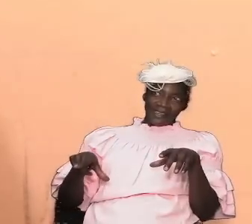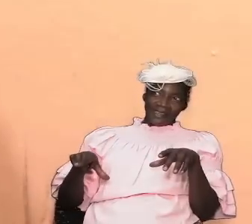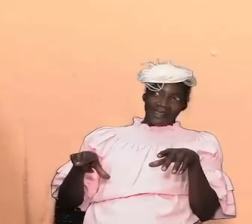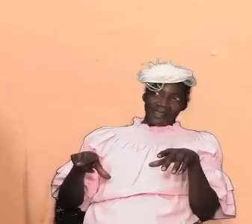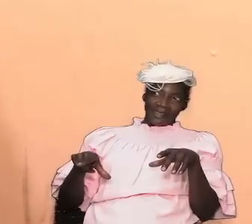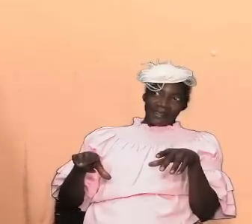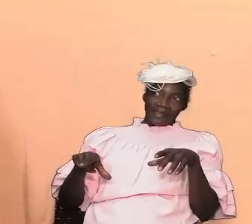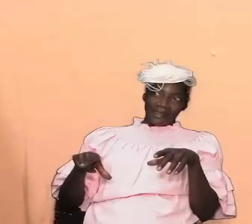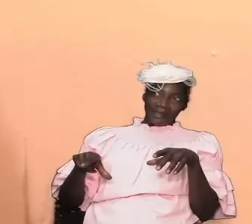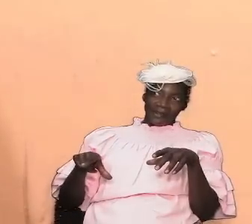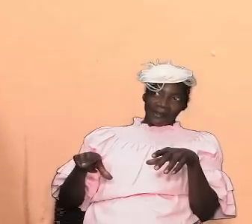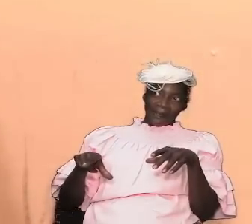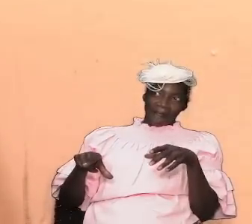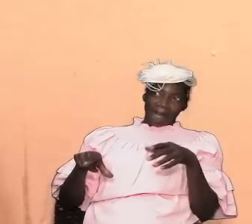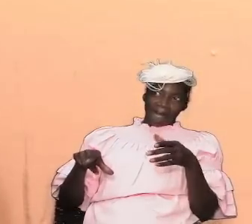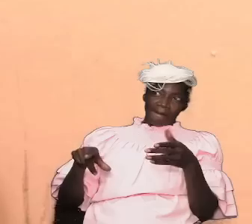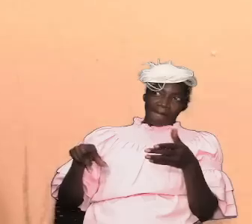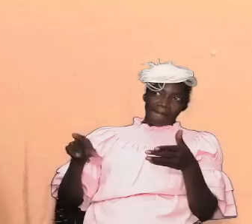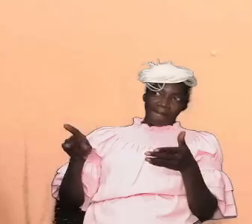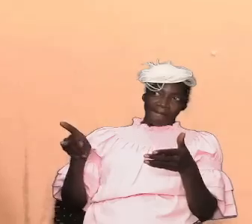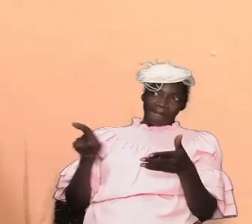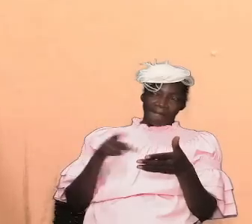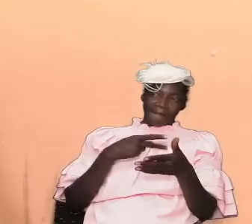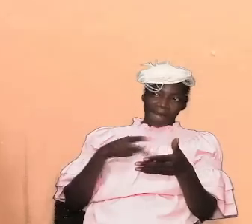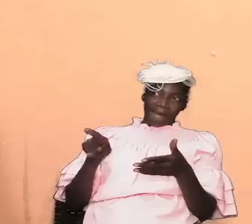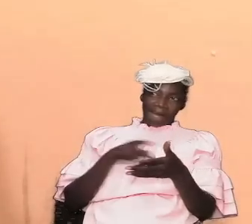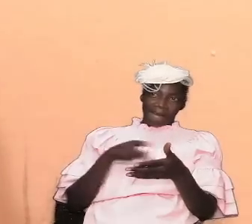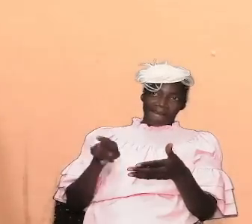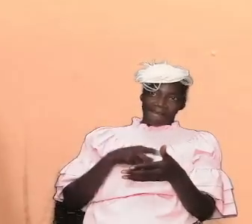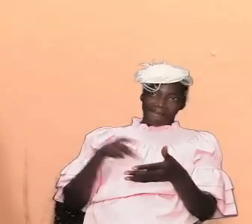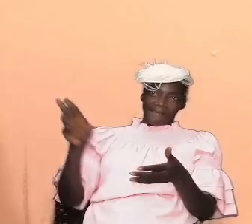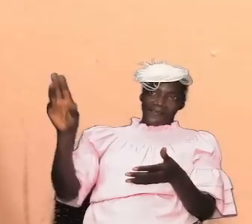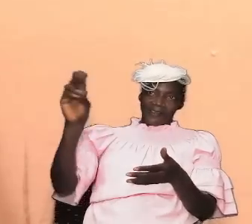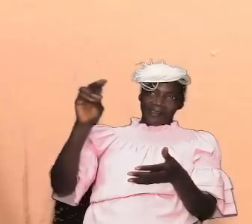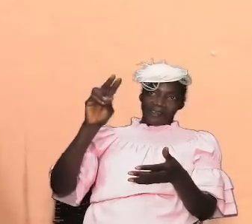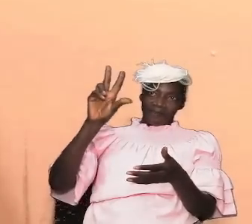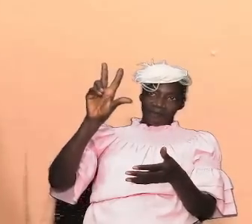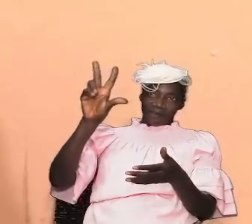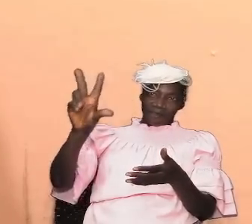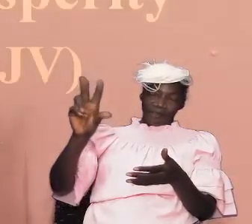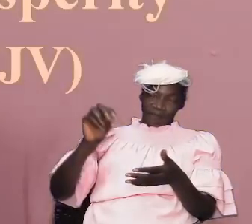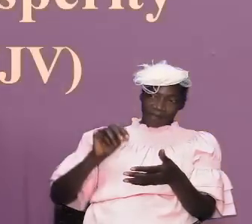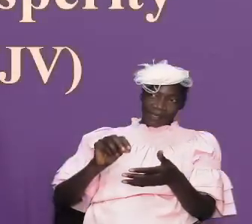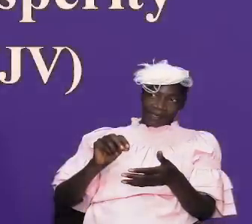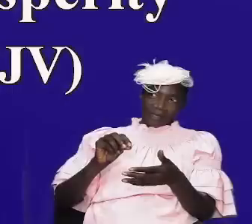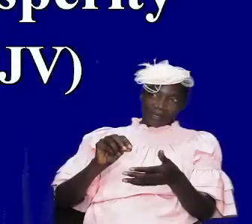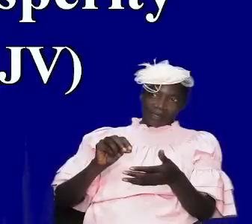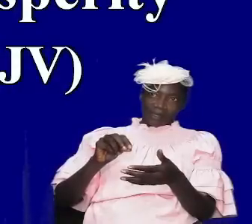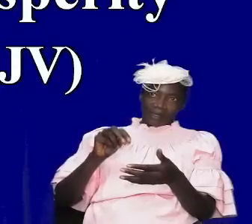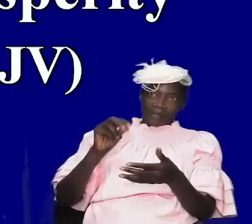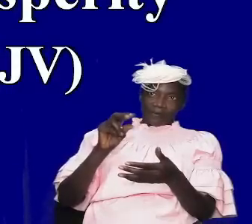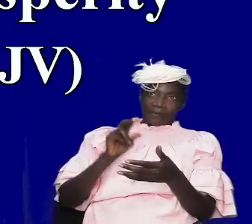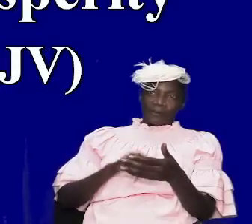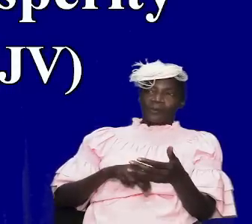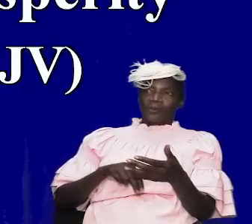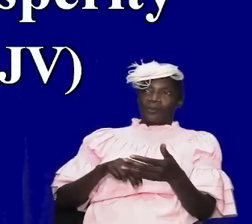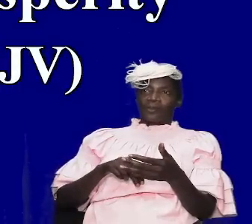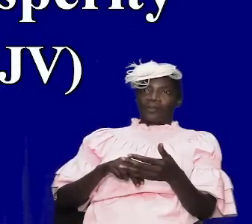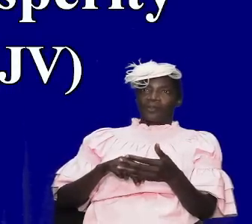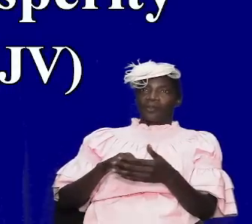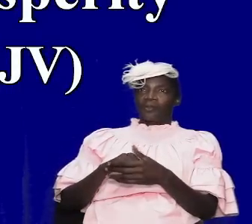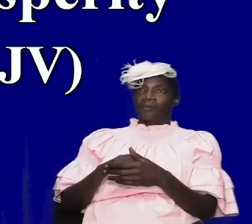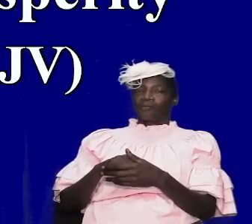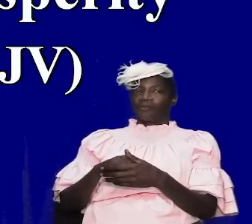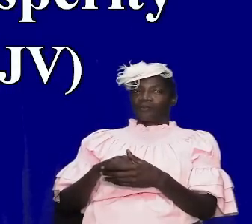look at psalm 73 and we go start with verse 3 then we go to verses 12 to 14 and